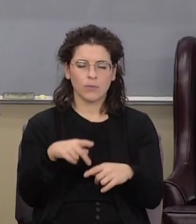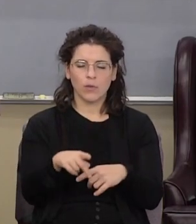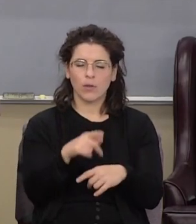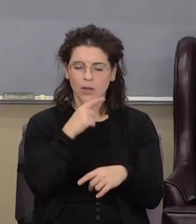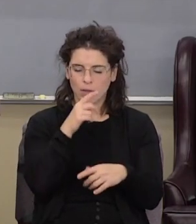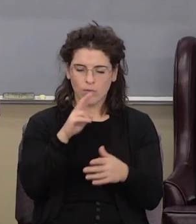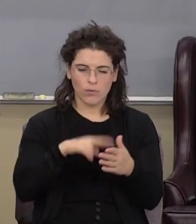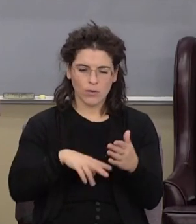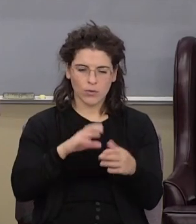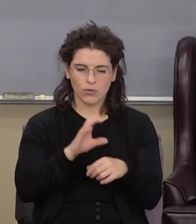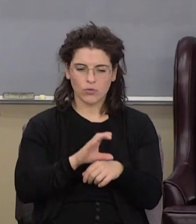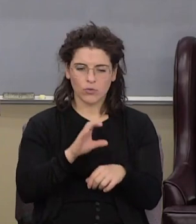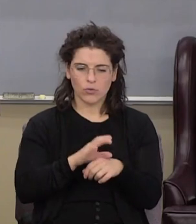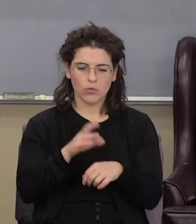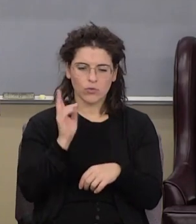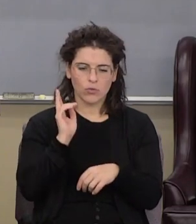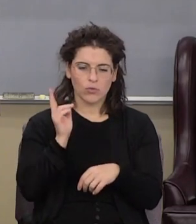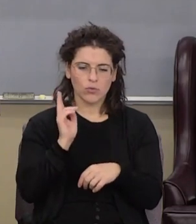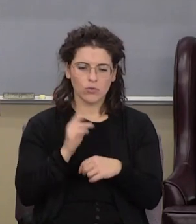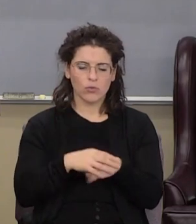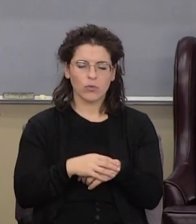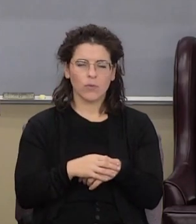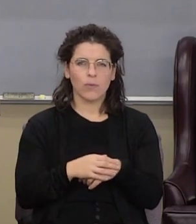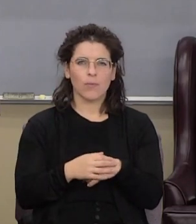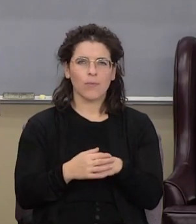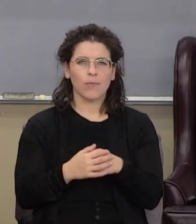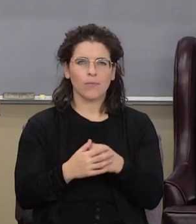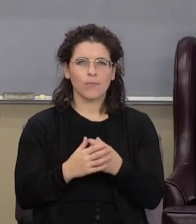haven't read church history I don't read what's going on